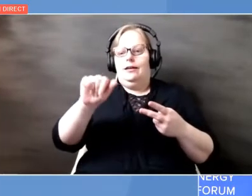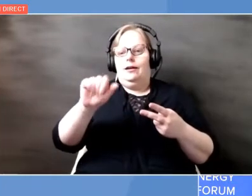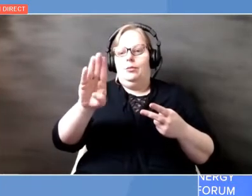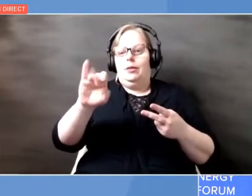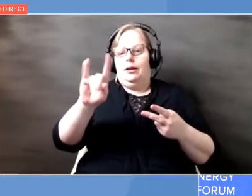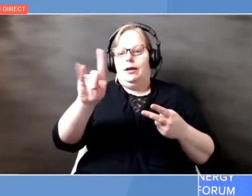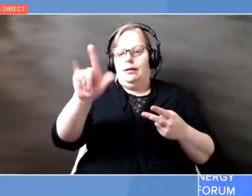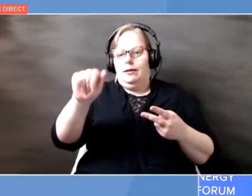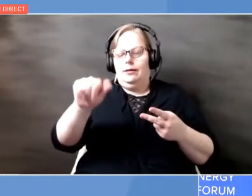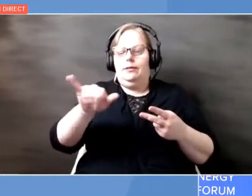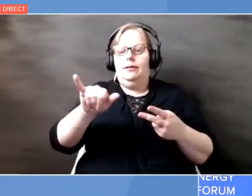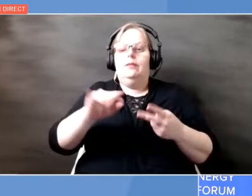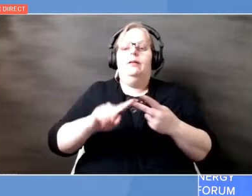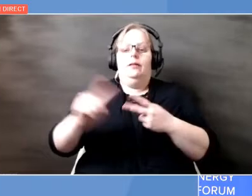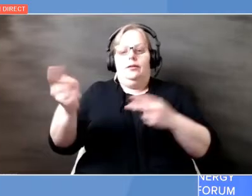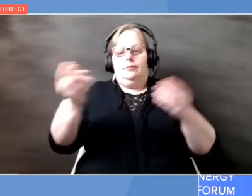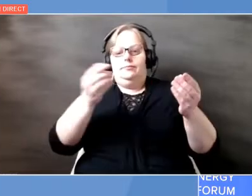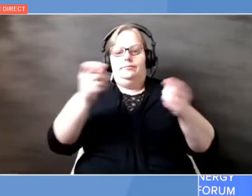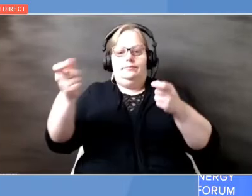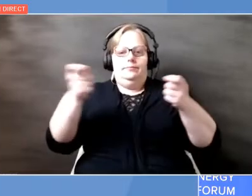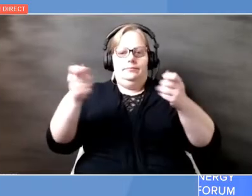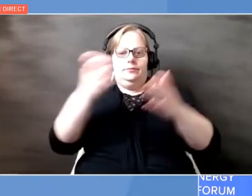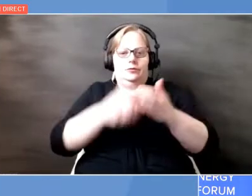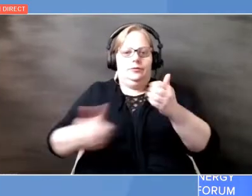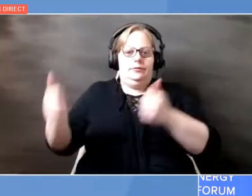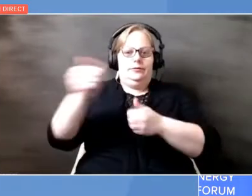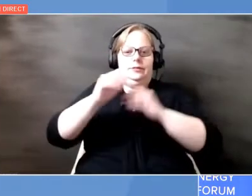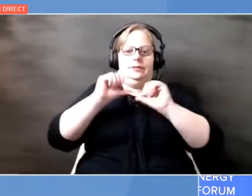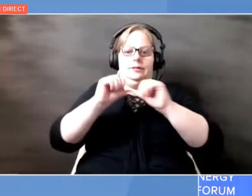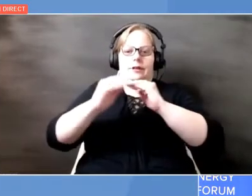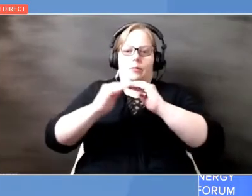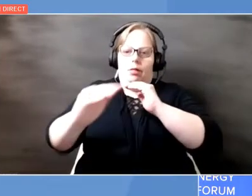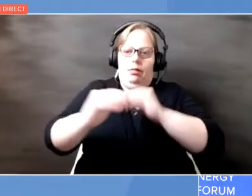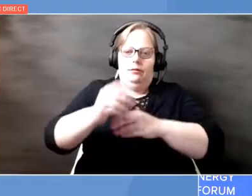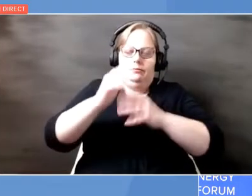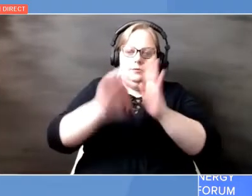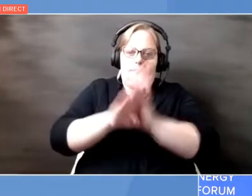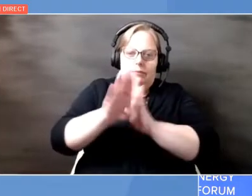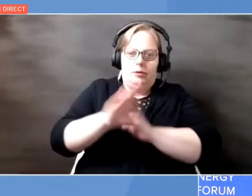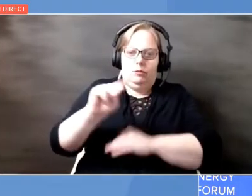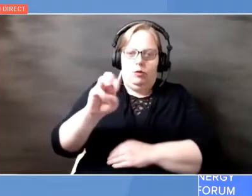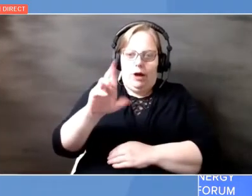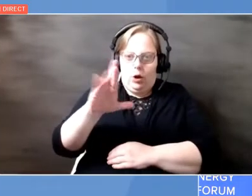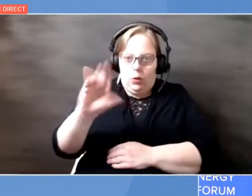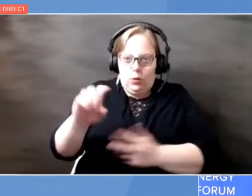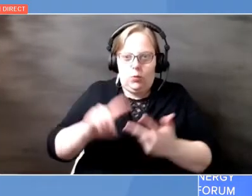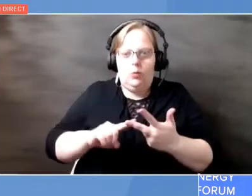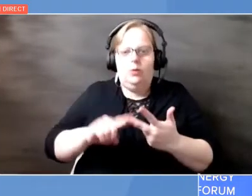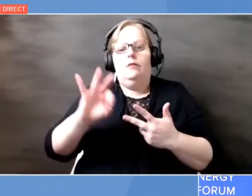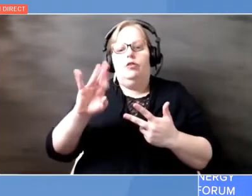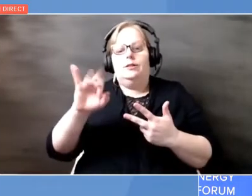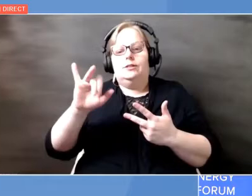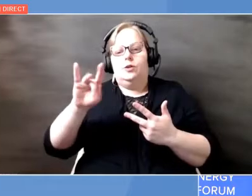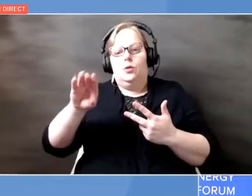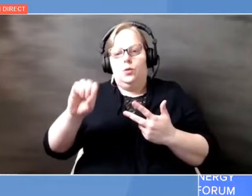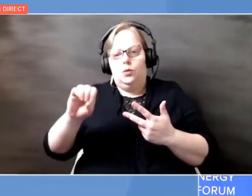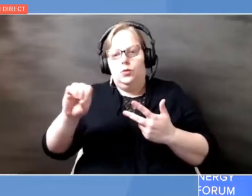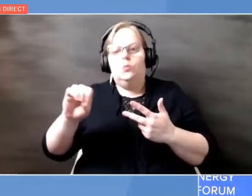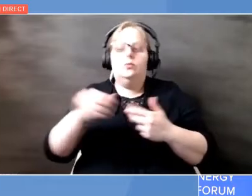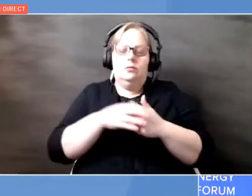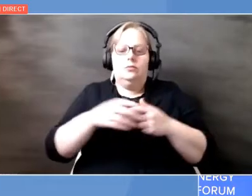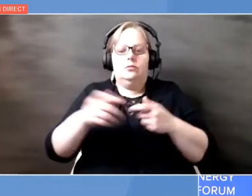of Energy Transition and Sustainable Development for Morocco. Francesco La Camera, Director General of the International